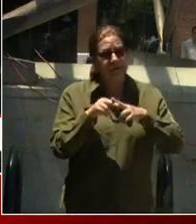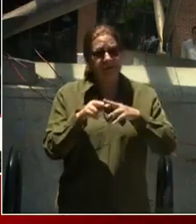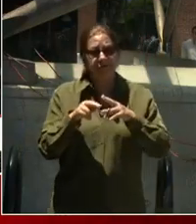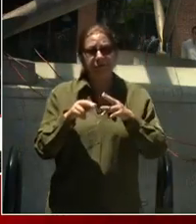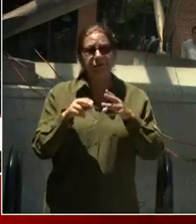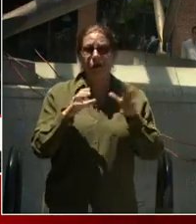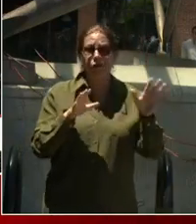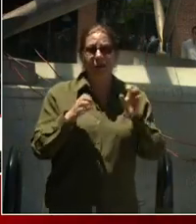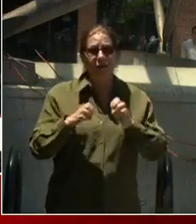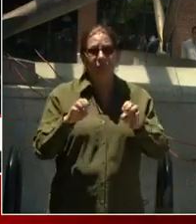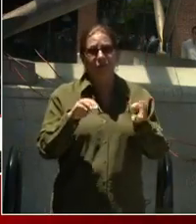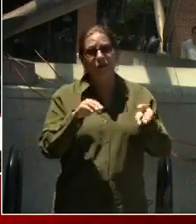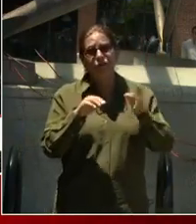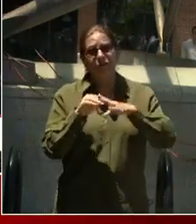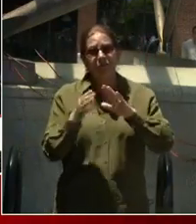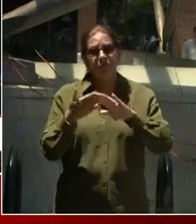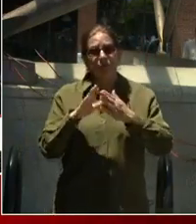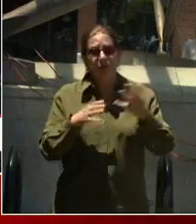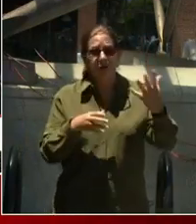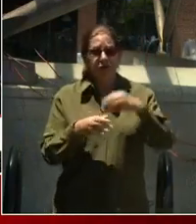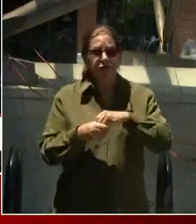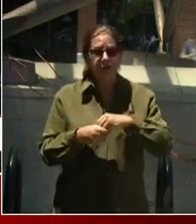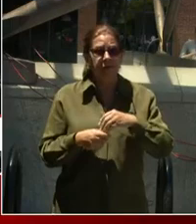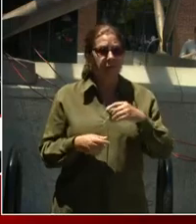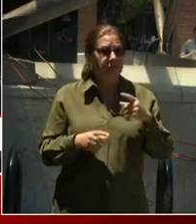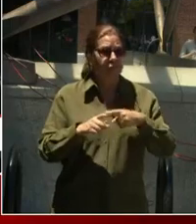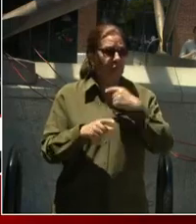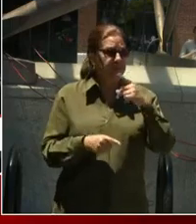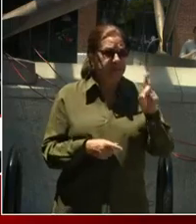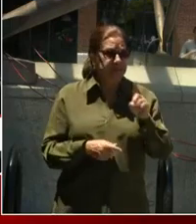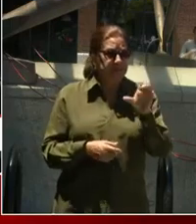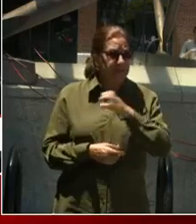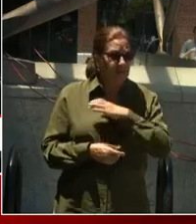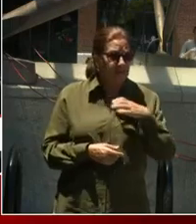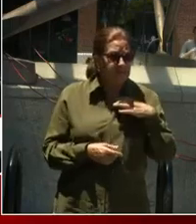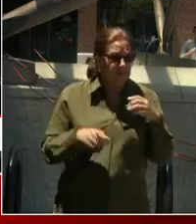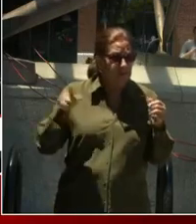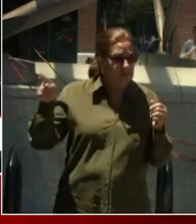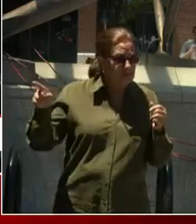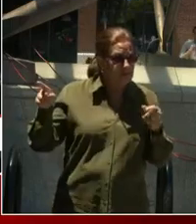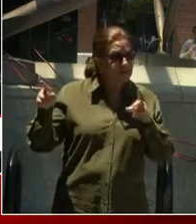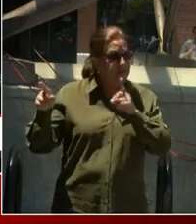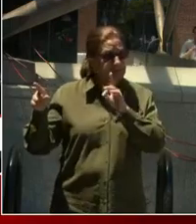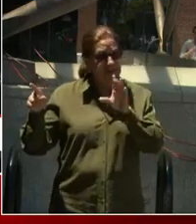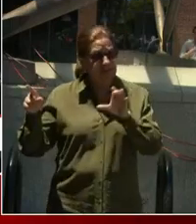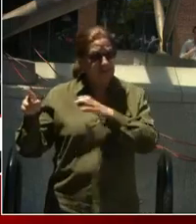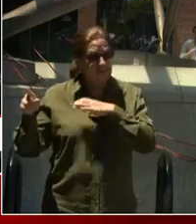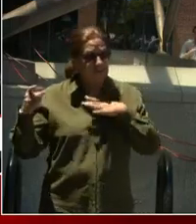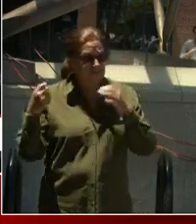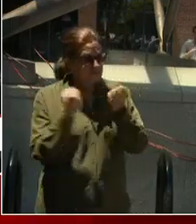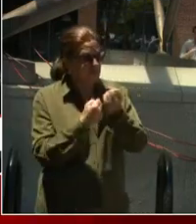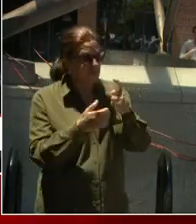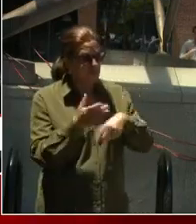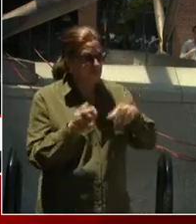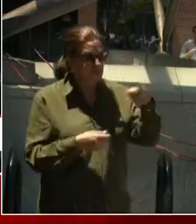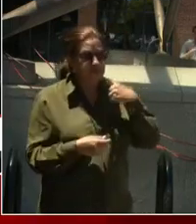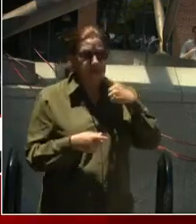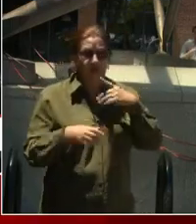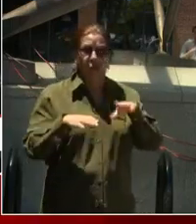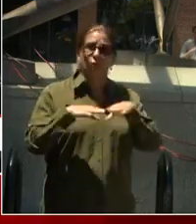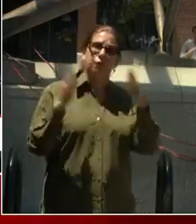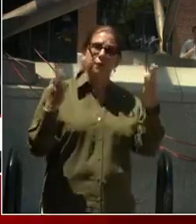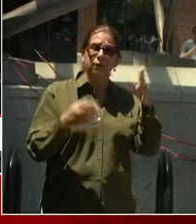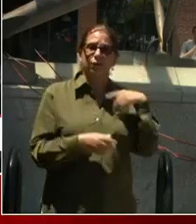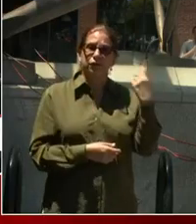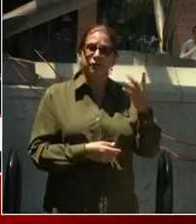passed by D.C. voters in a referendum. The council overturned it. It's coming back. They want to try to get it back on the 2022 primary ballot. What